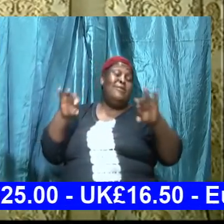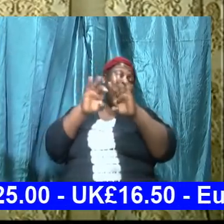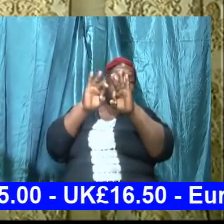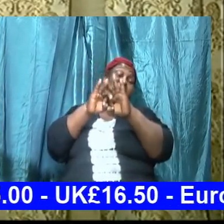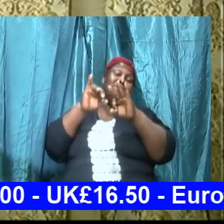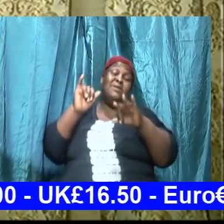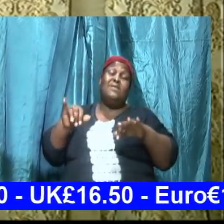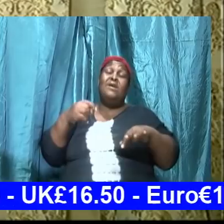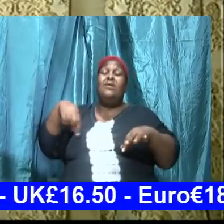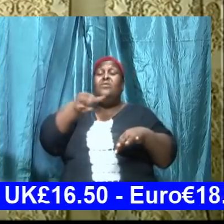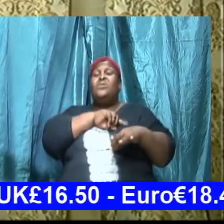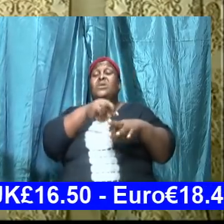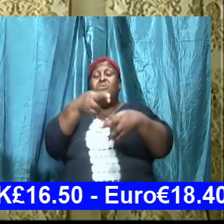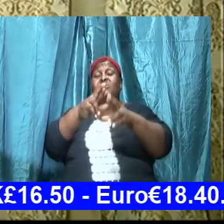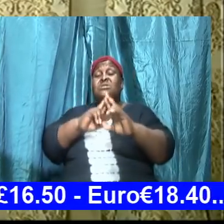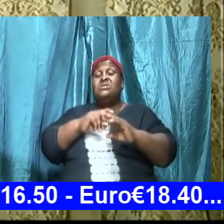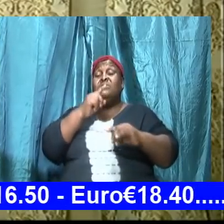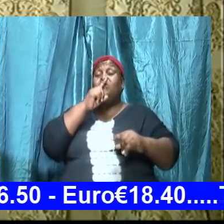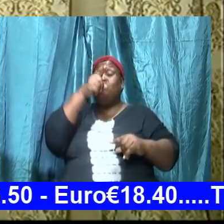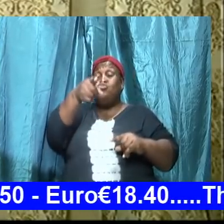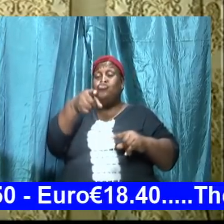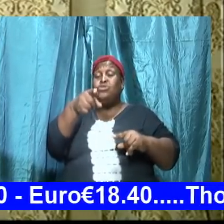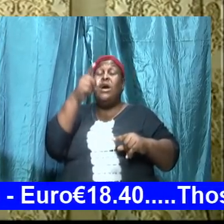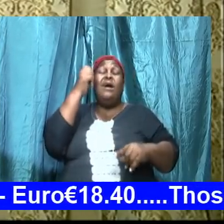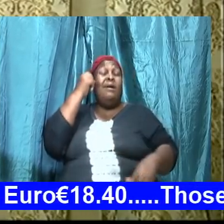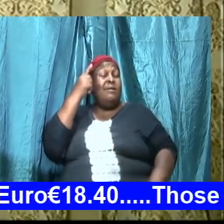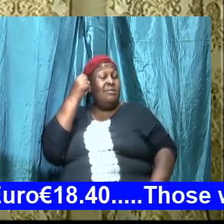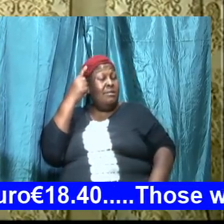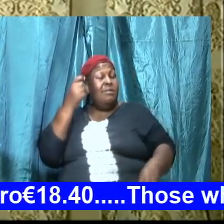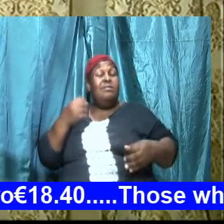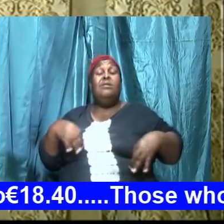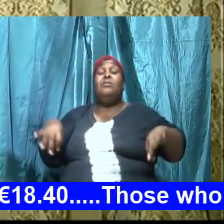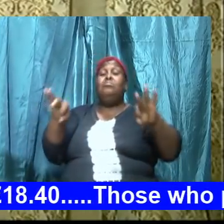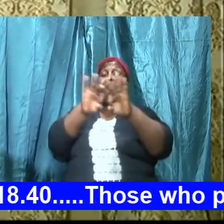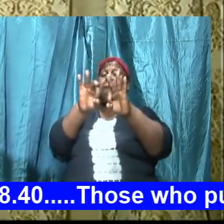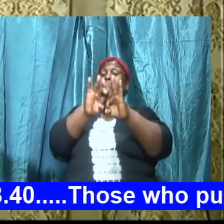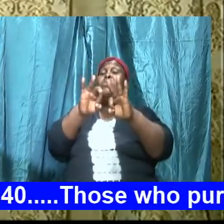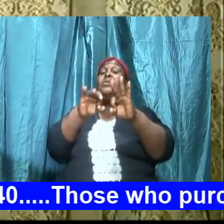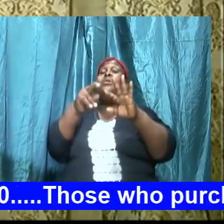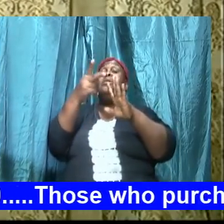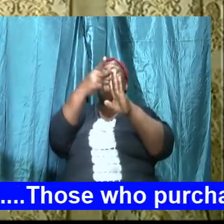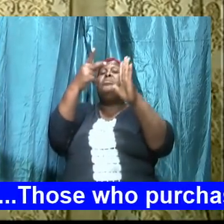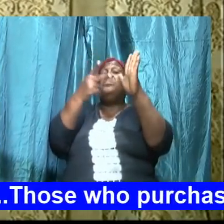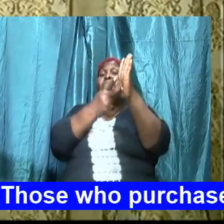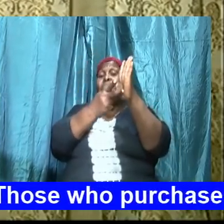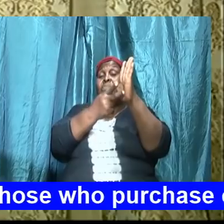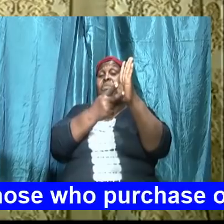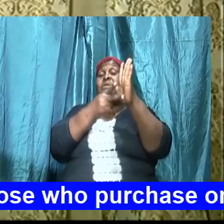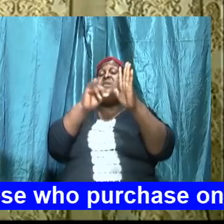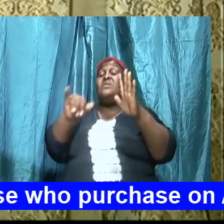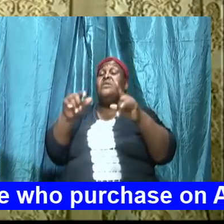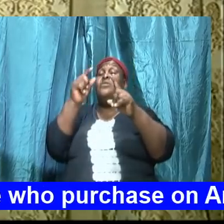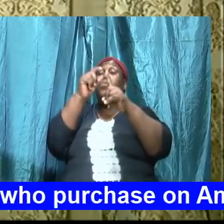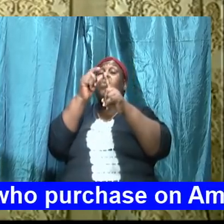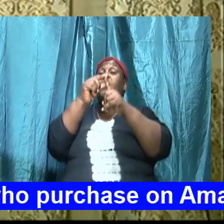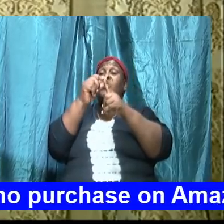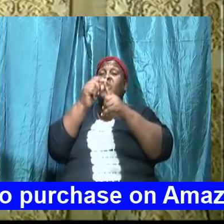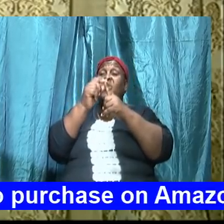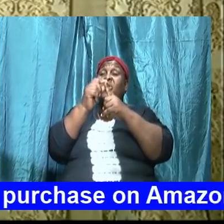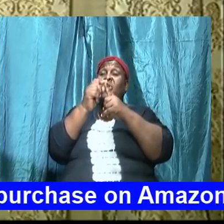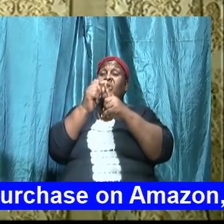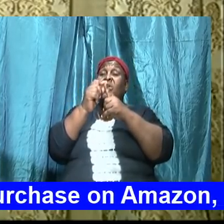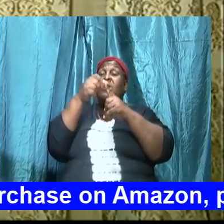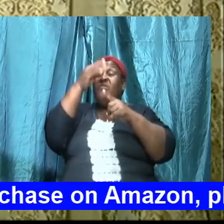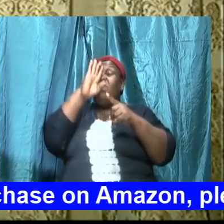and understand the fundamental principle that the word is what feed